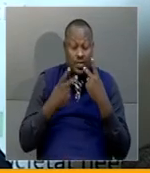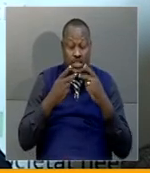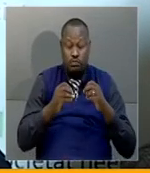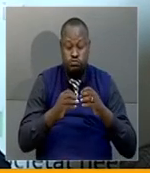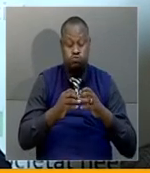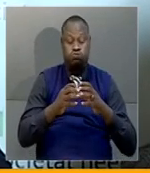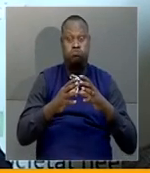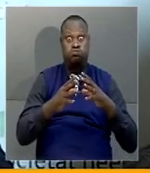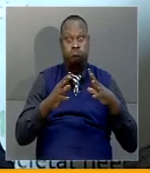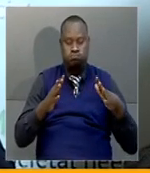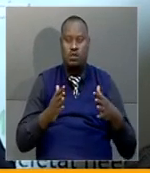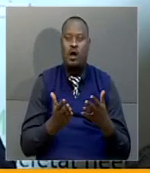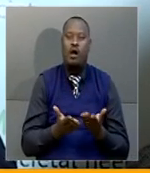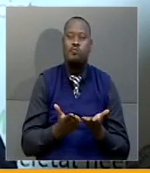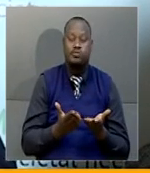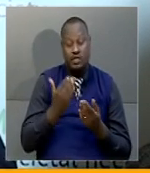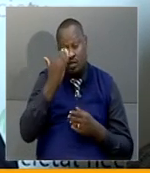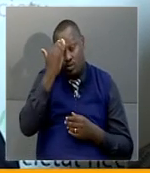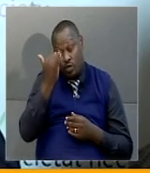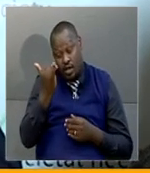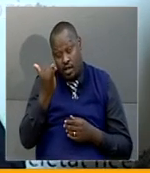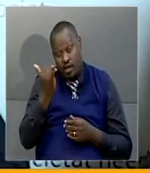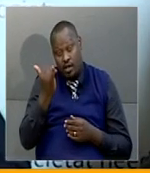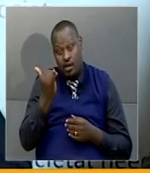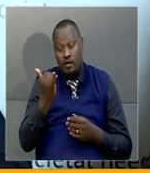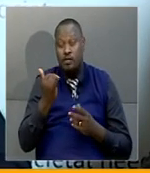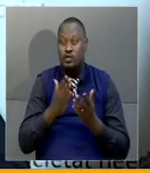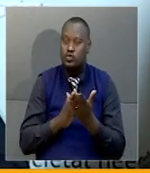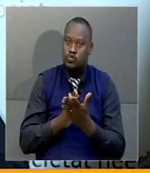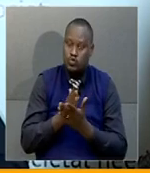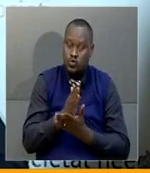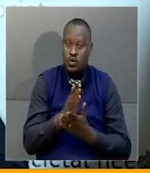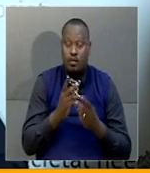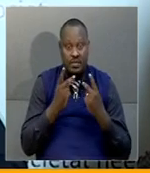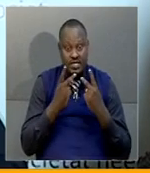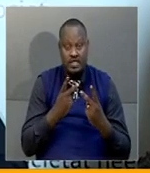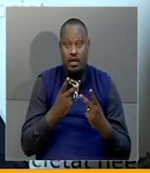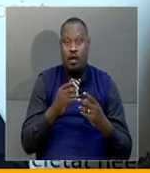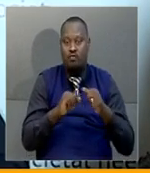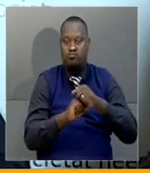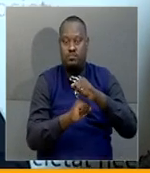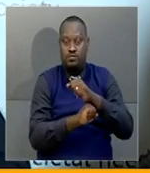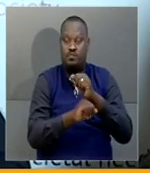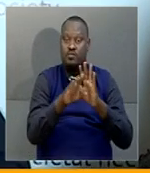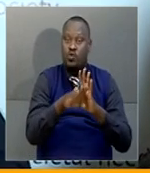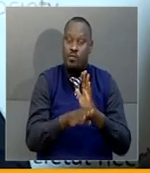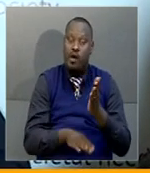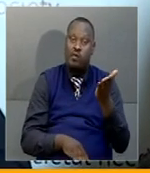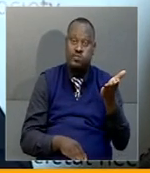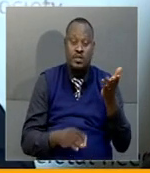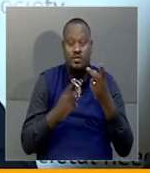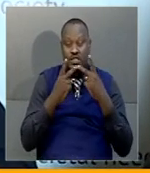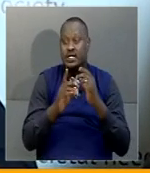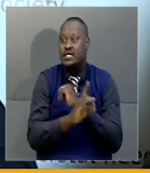significantly because of the fact that we have expanded on our bursary profile. There isn't a single